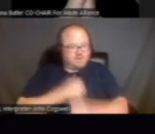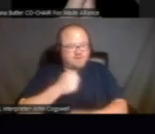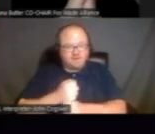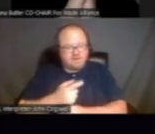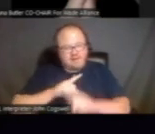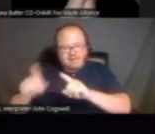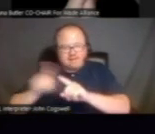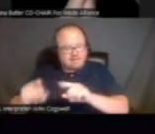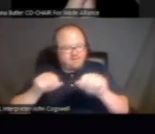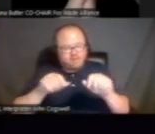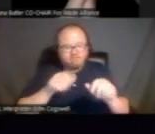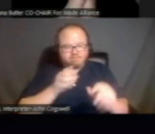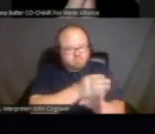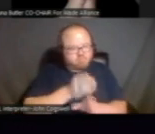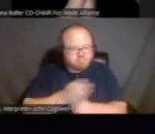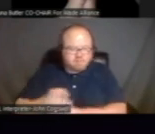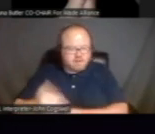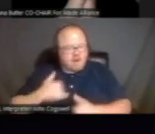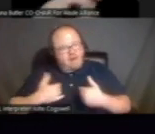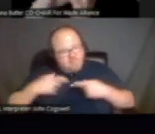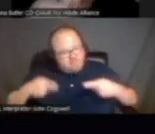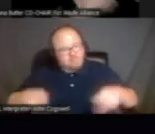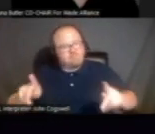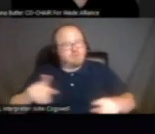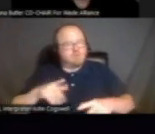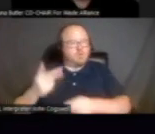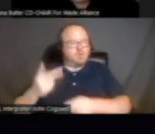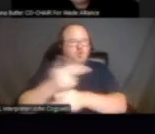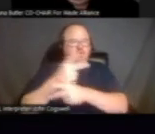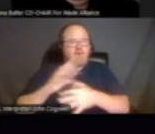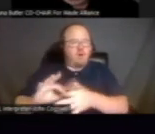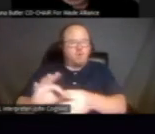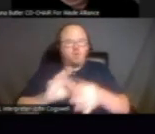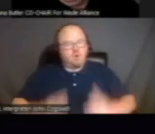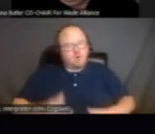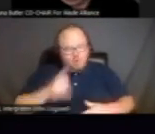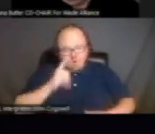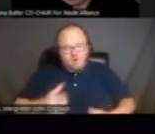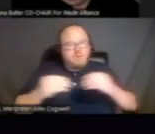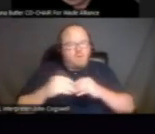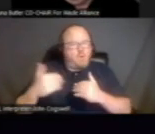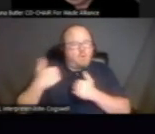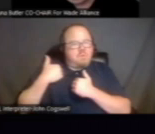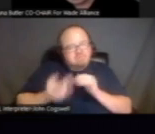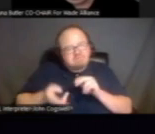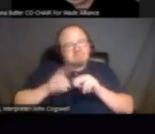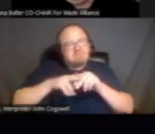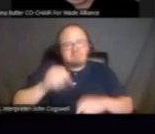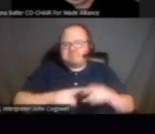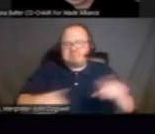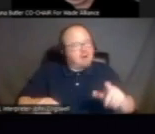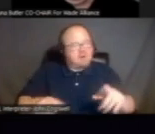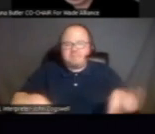different capacities, and I have the privilege to now be the supervising coordinator, which just comes with a little more responsibility, but nevertheless,